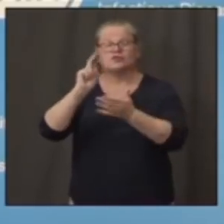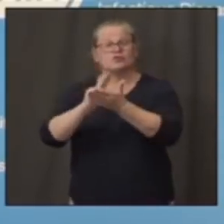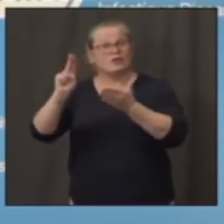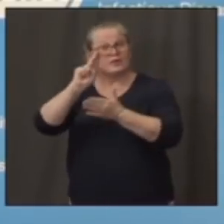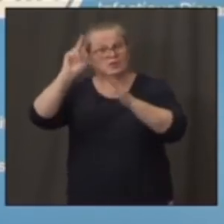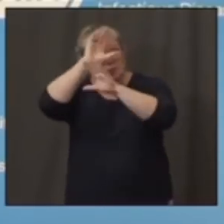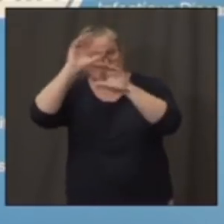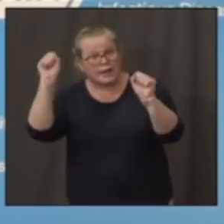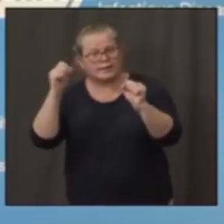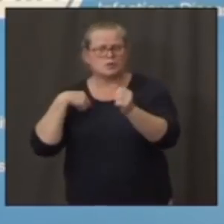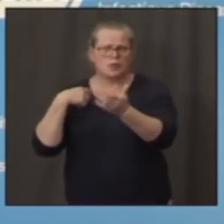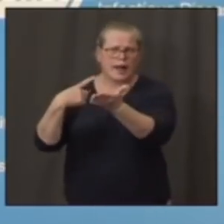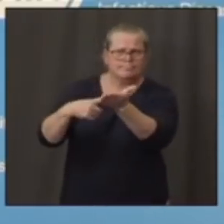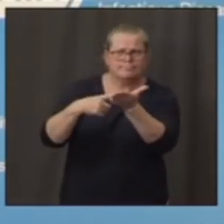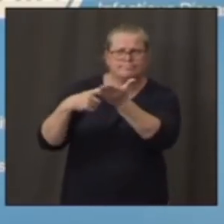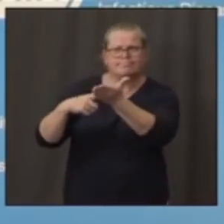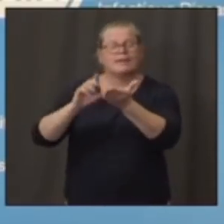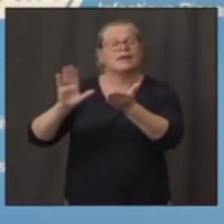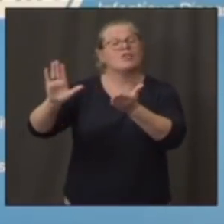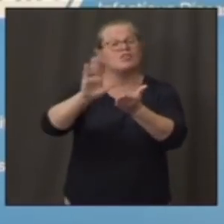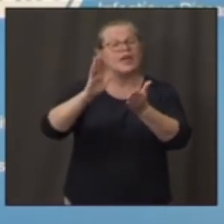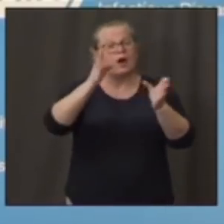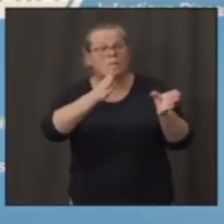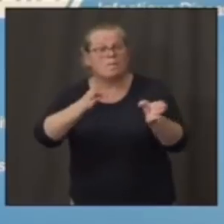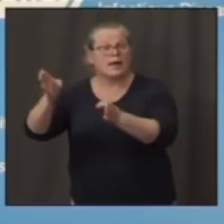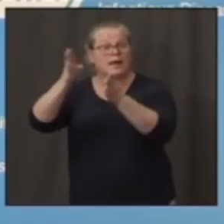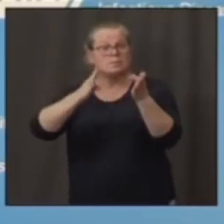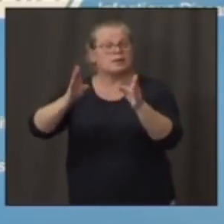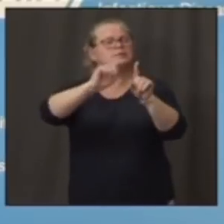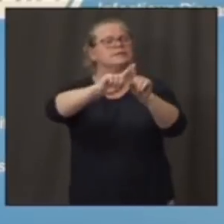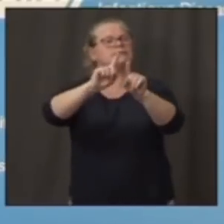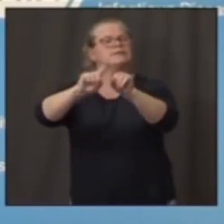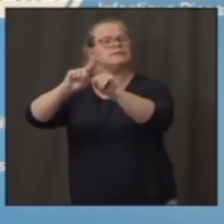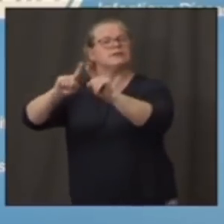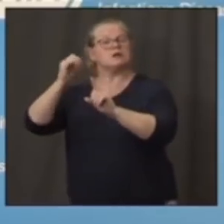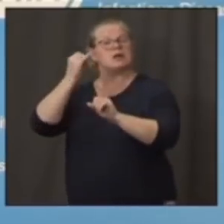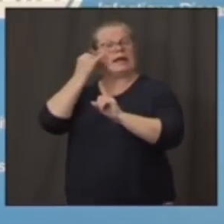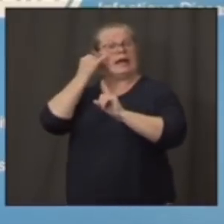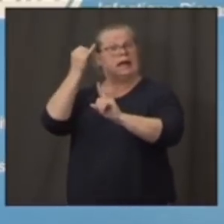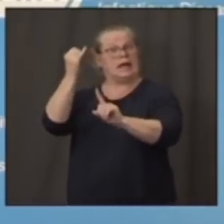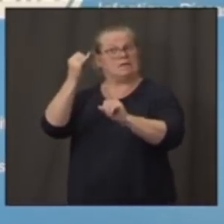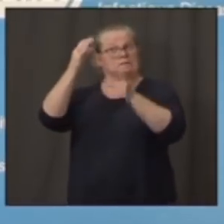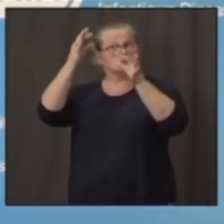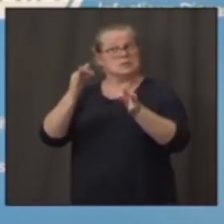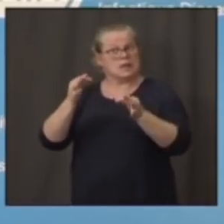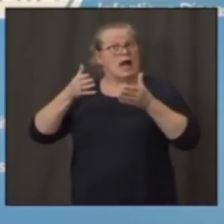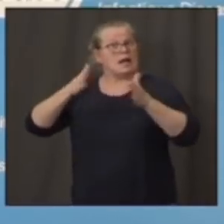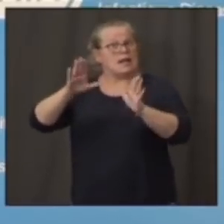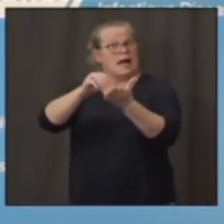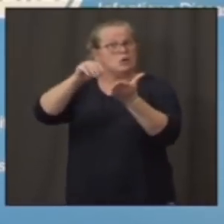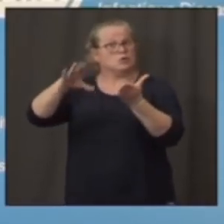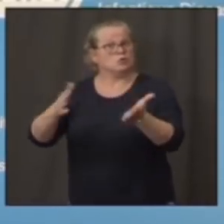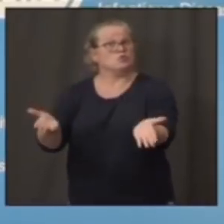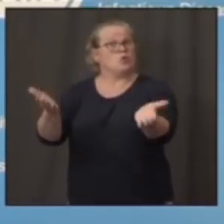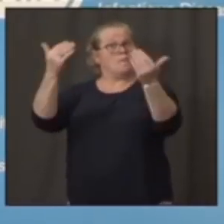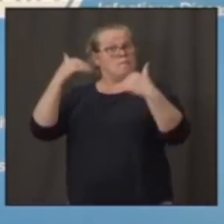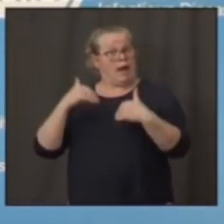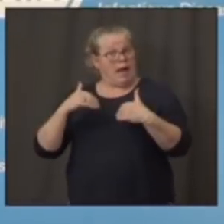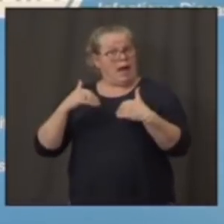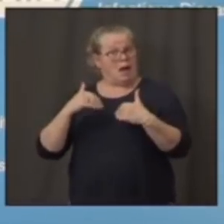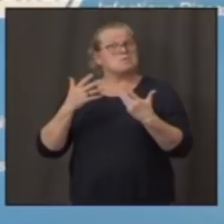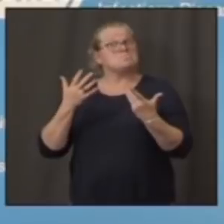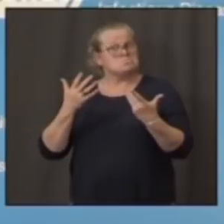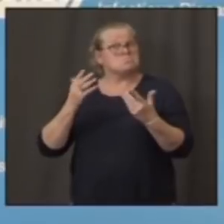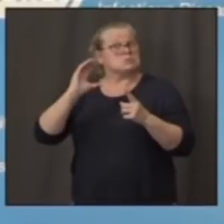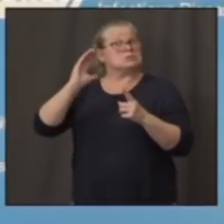that I think if they implement them when they bring the students back, if they bring the students back, looks pretty good, namely